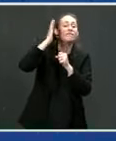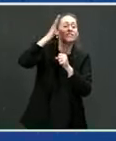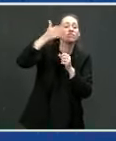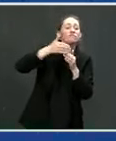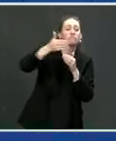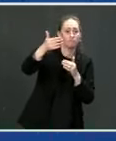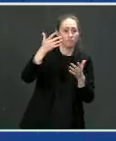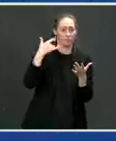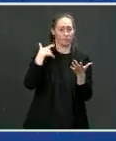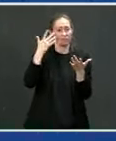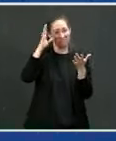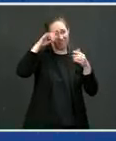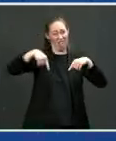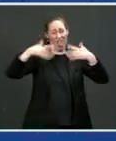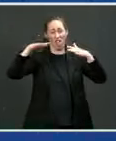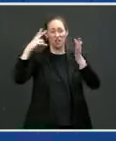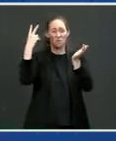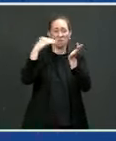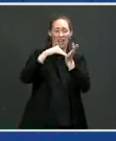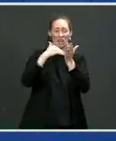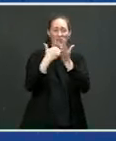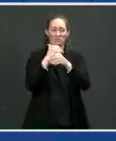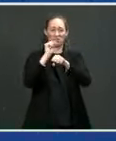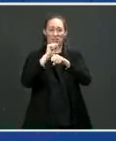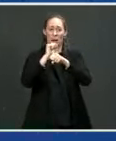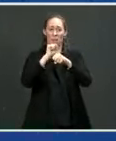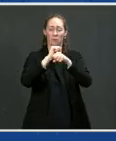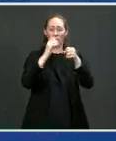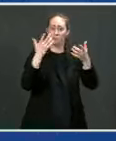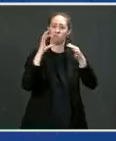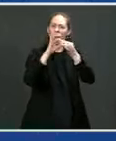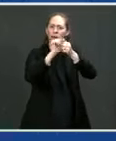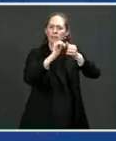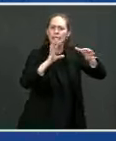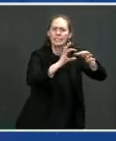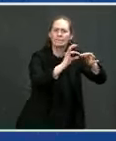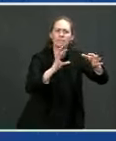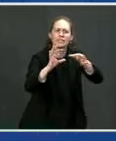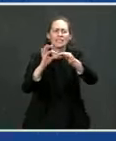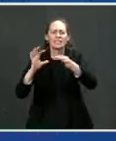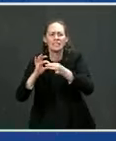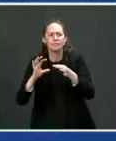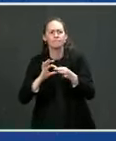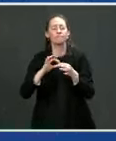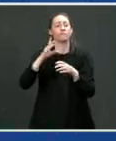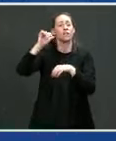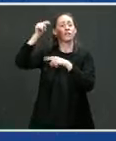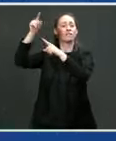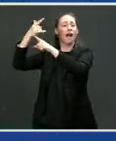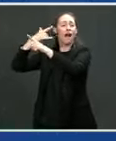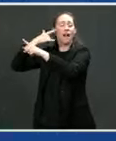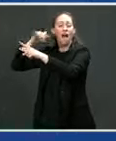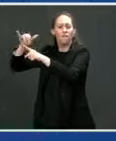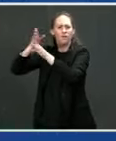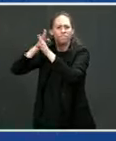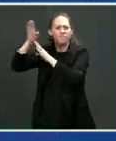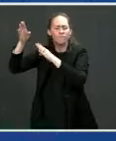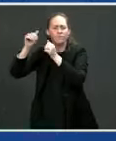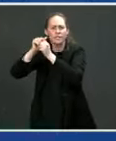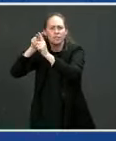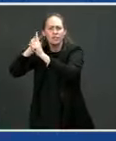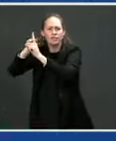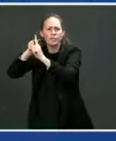in the transit, uh, assembly alone, plus jobs in California to make batteries and chargers and the 600 suppliers.